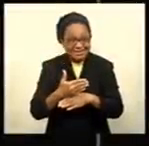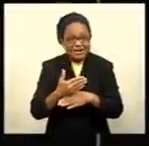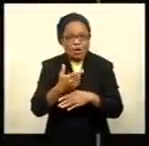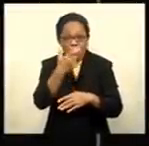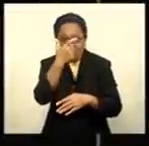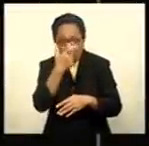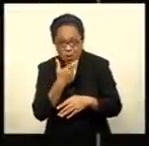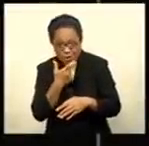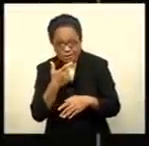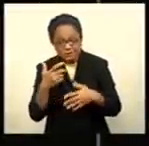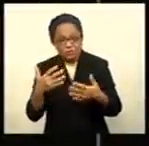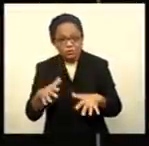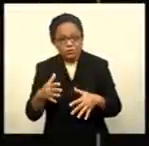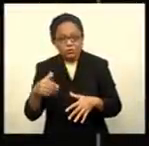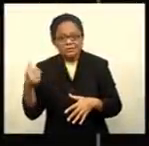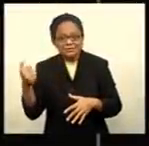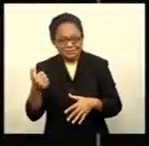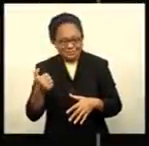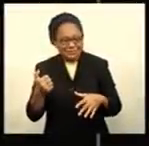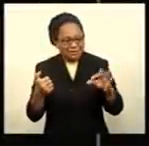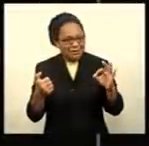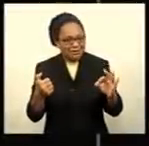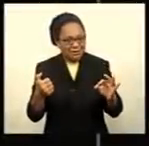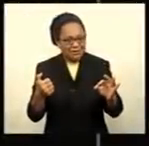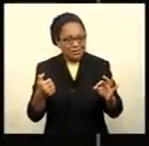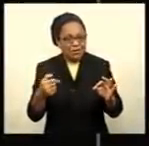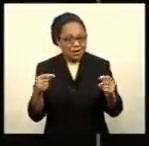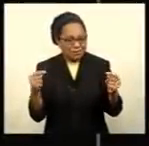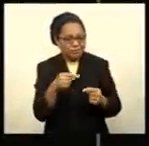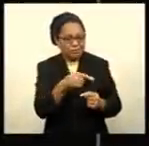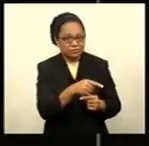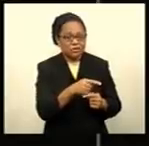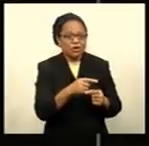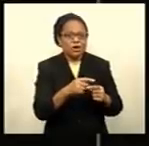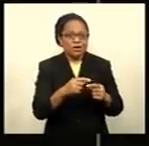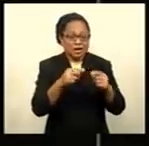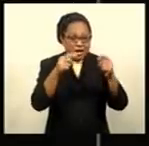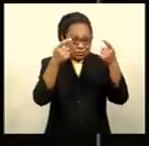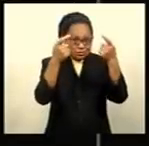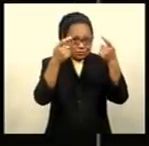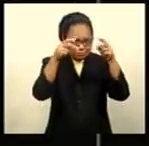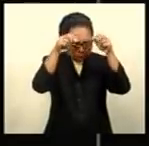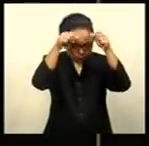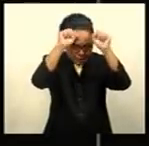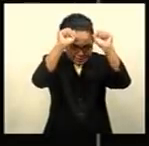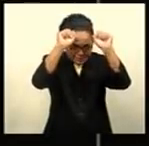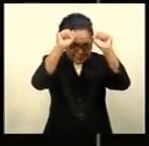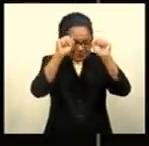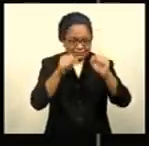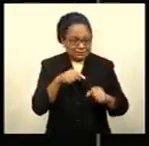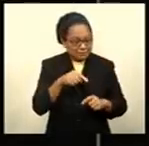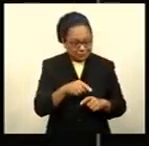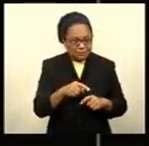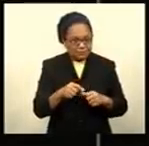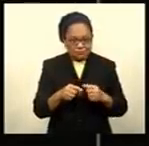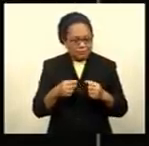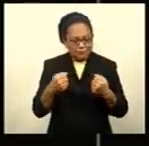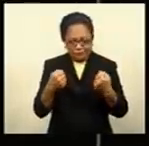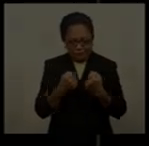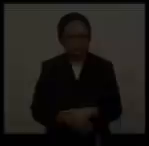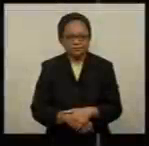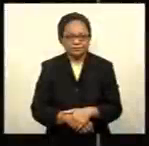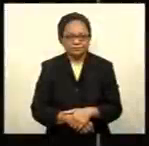threw away a 16-nil lead against Canberra Raiders. The Raiders staged a great fight back to win 28